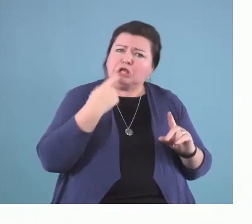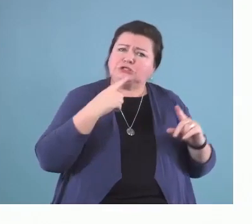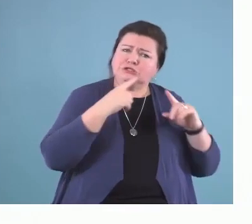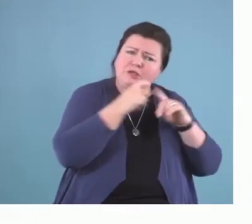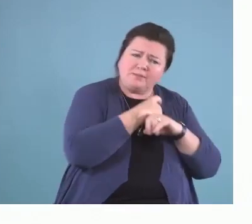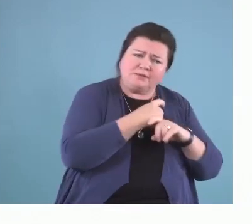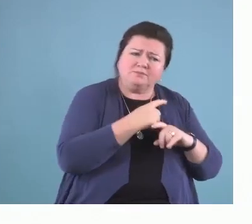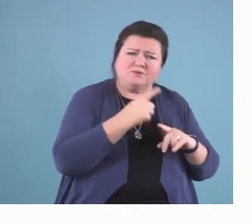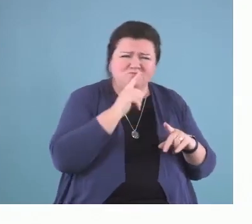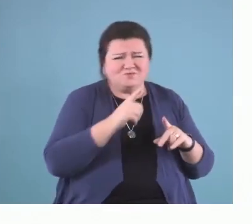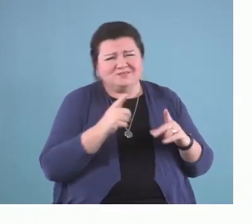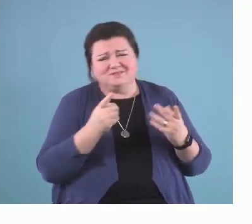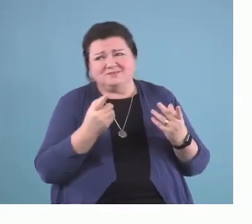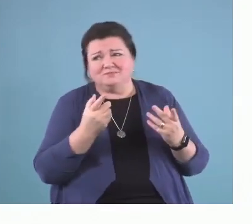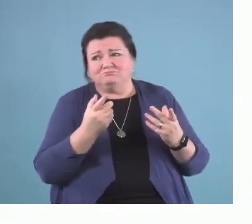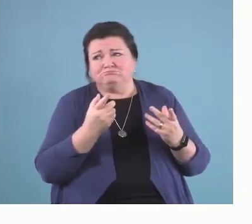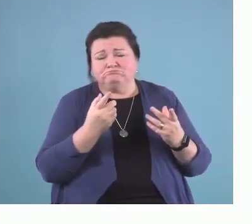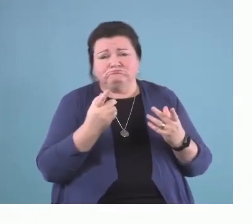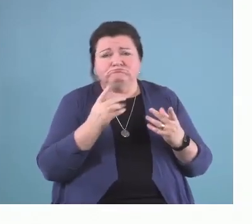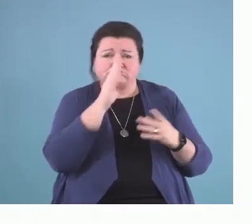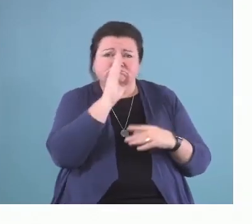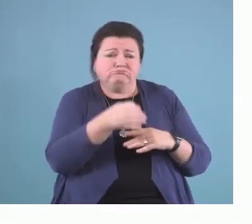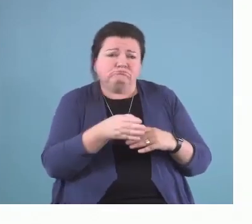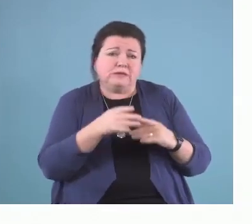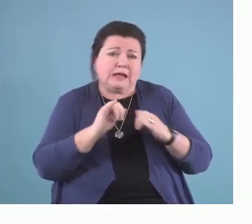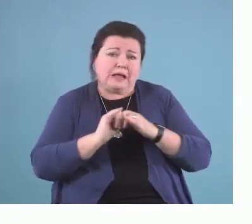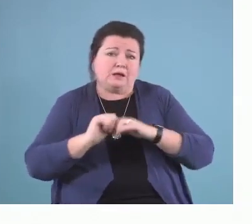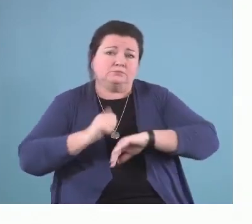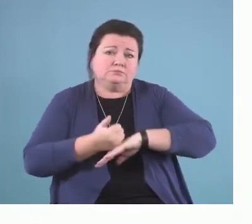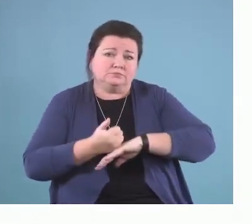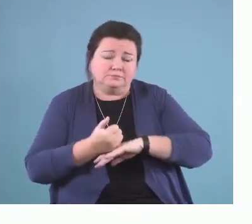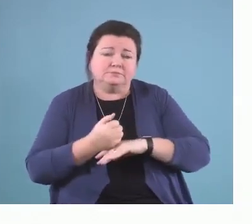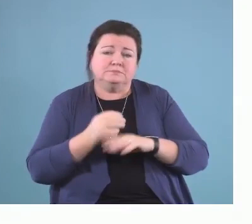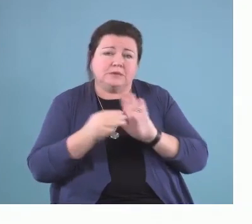actually a fairly straightforward model to start to implement into practice.